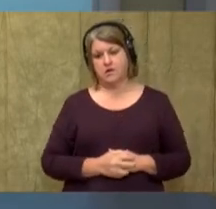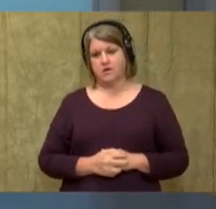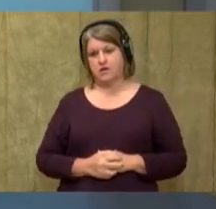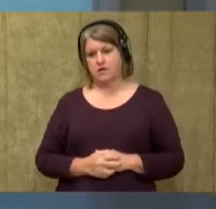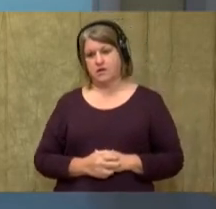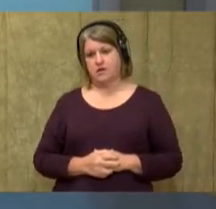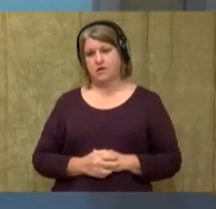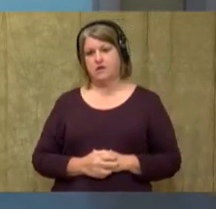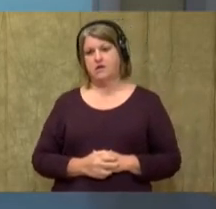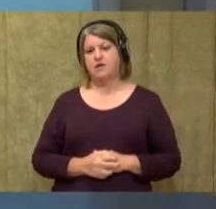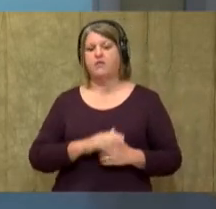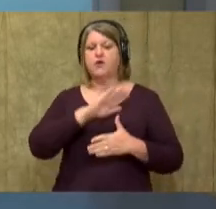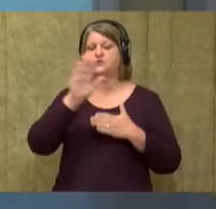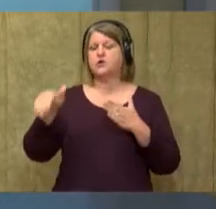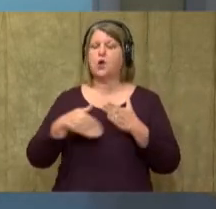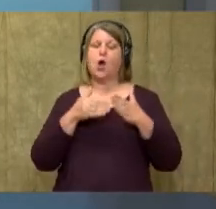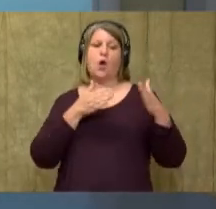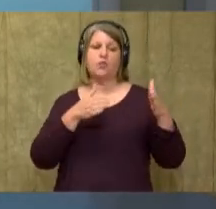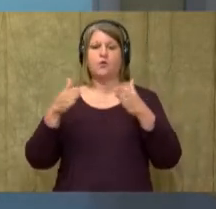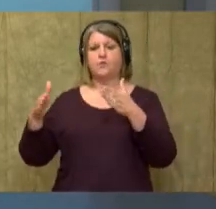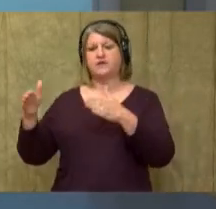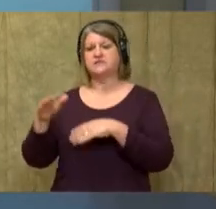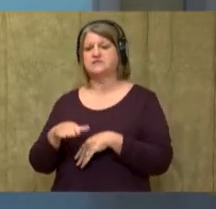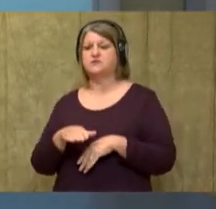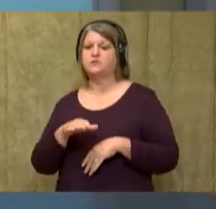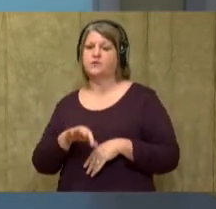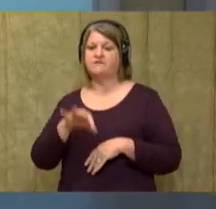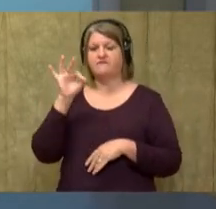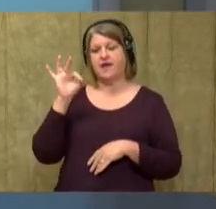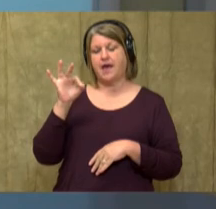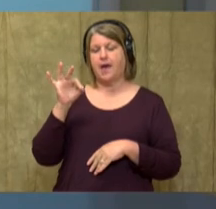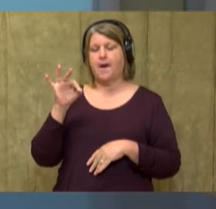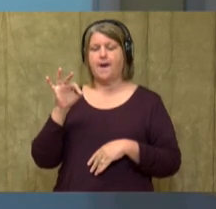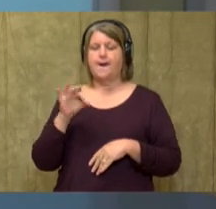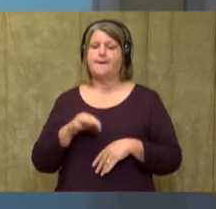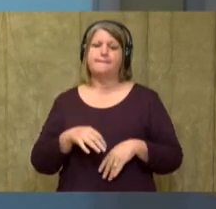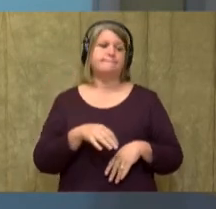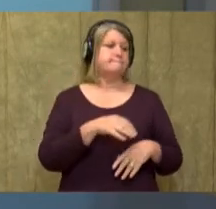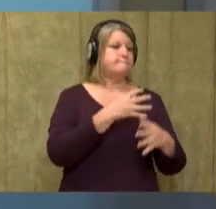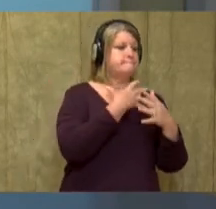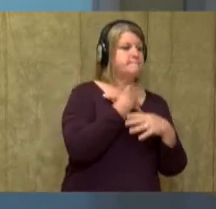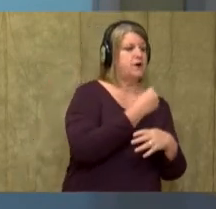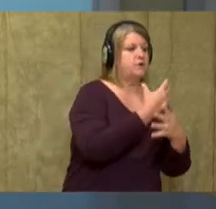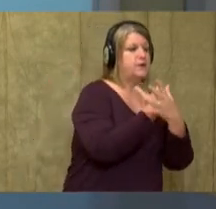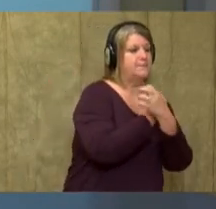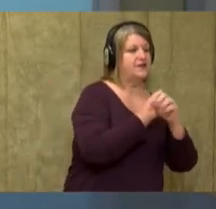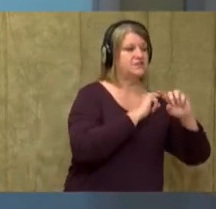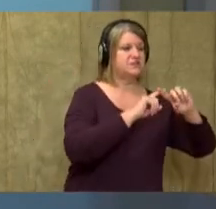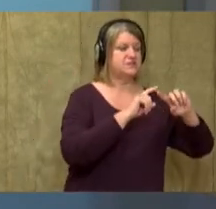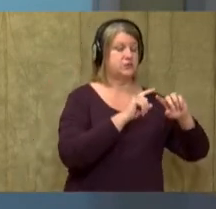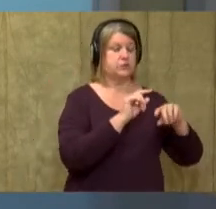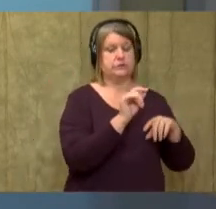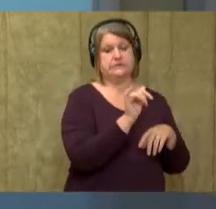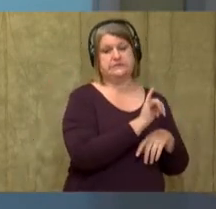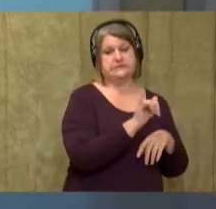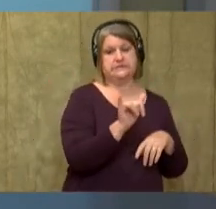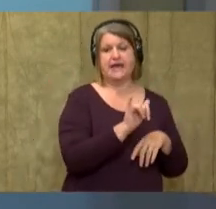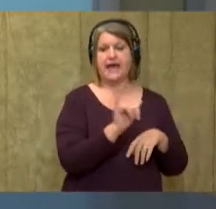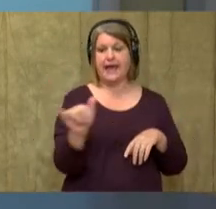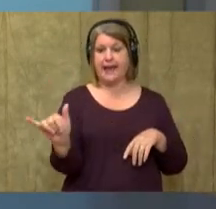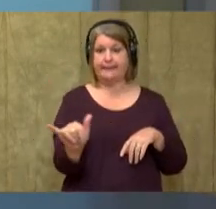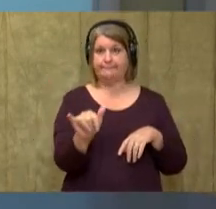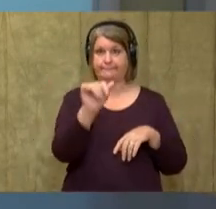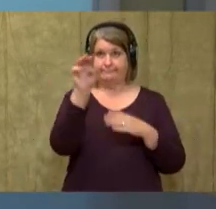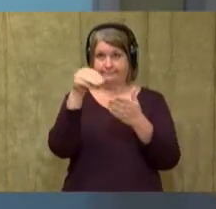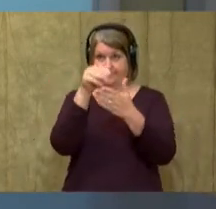So, those are all the ways that we found that polar bears are the same and how they are different. All right. So,